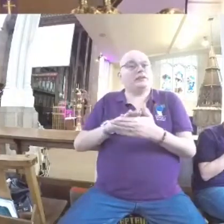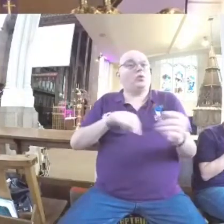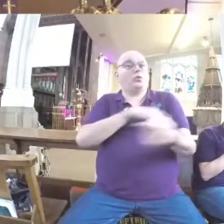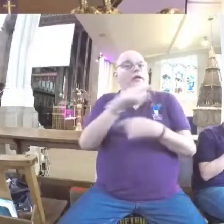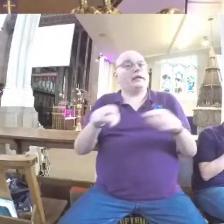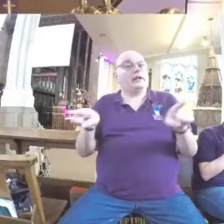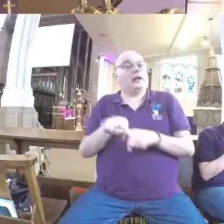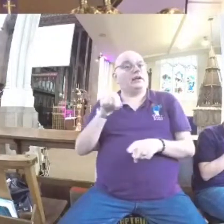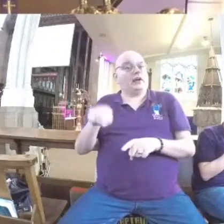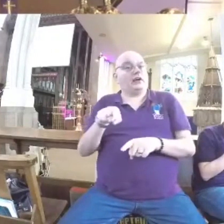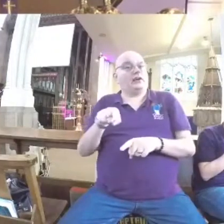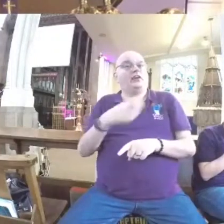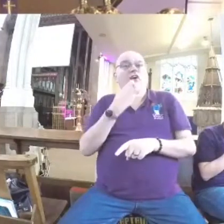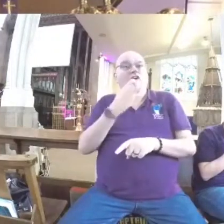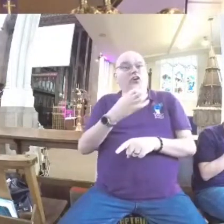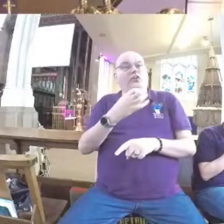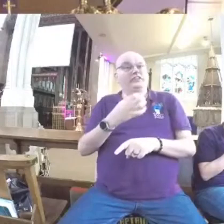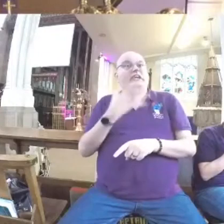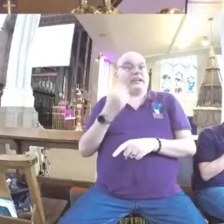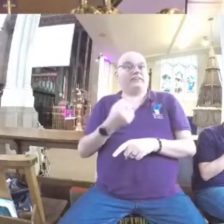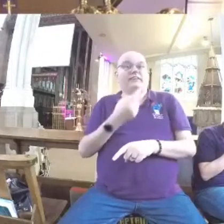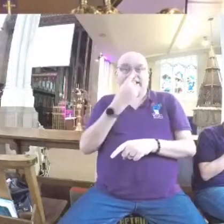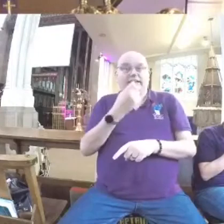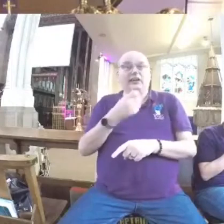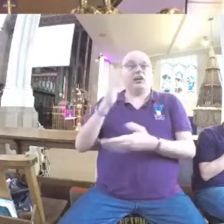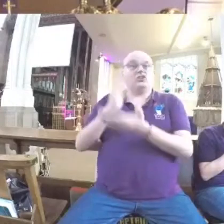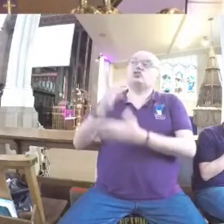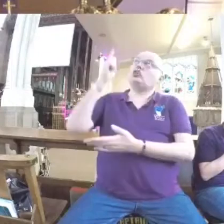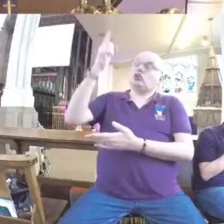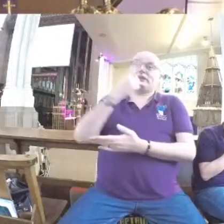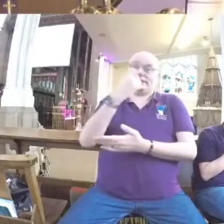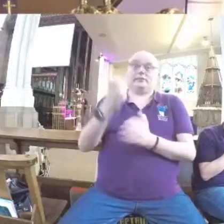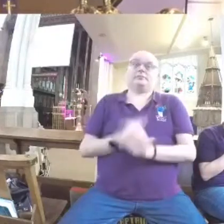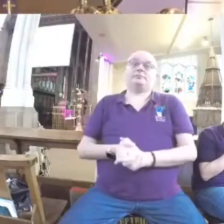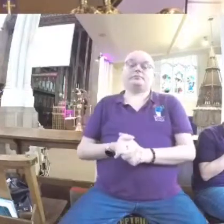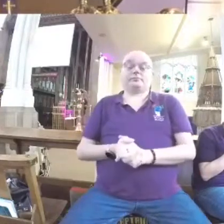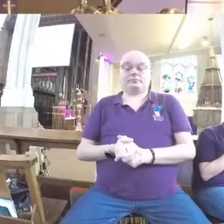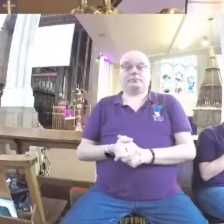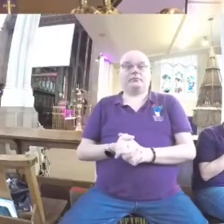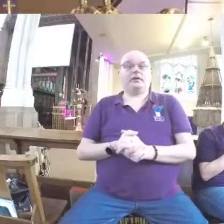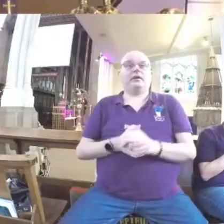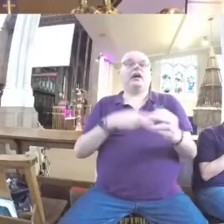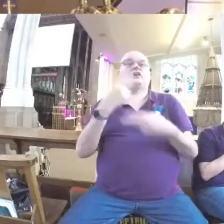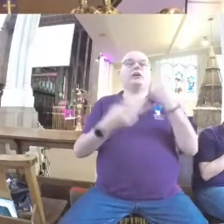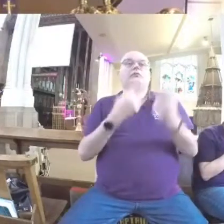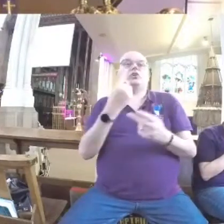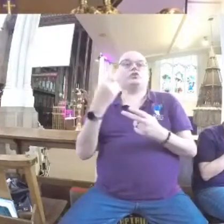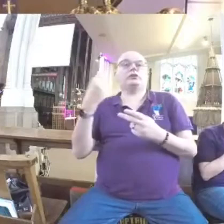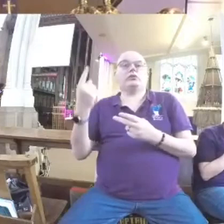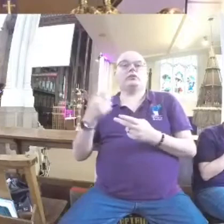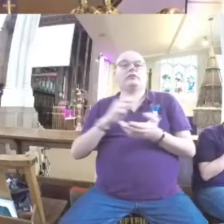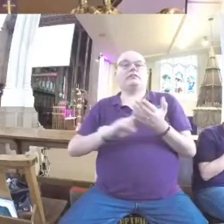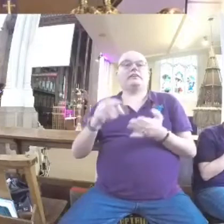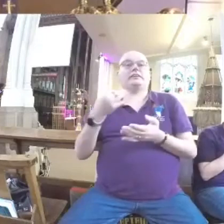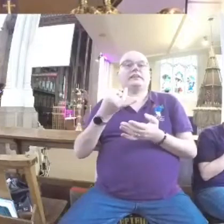can have courage in the face of adversity, and that we can trust in God's protection. Psalm 121, 7, 8 says,